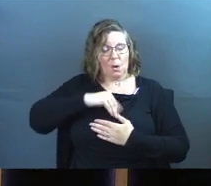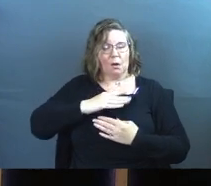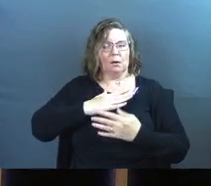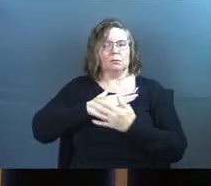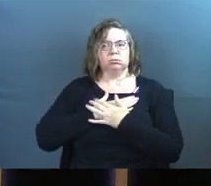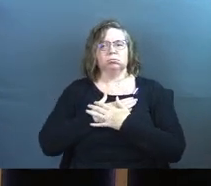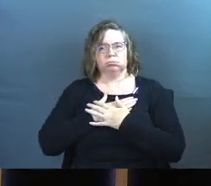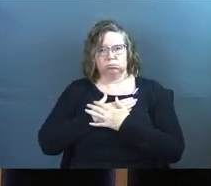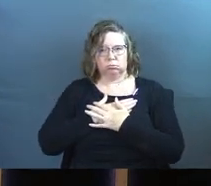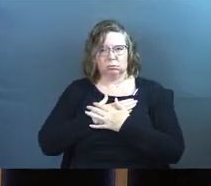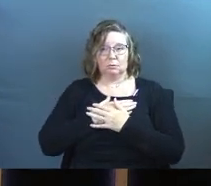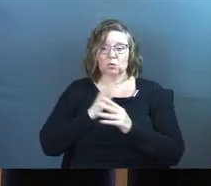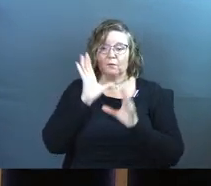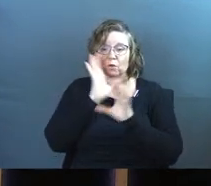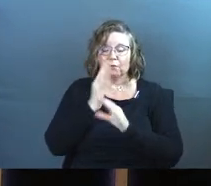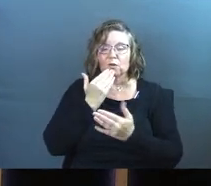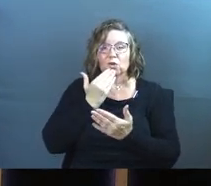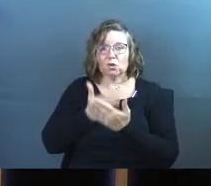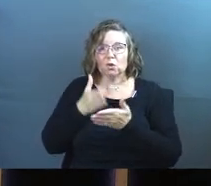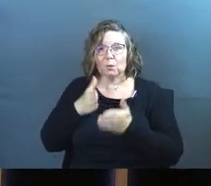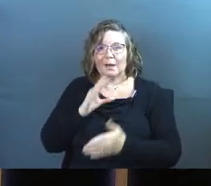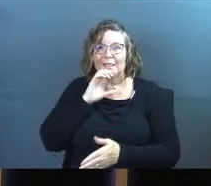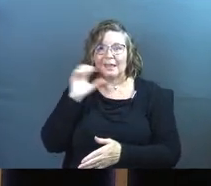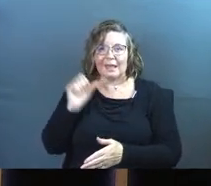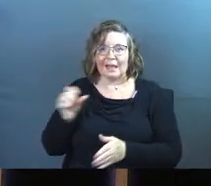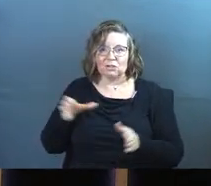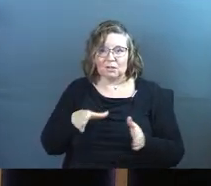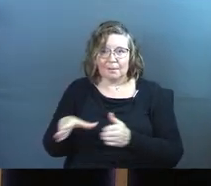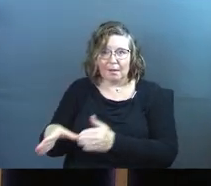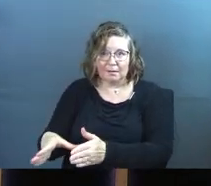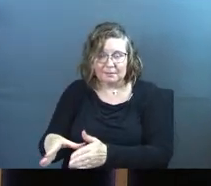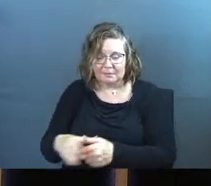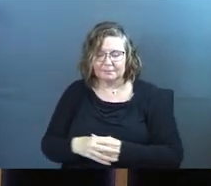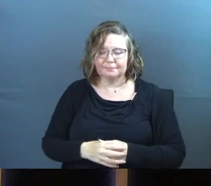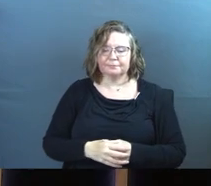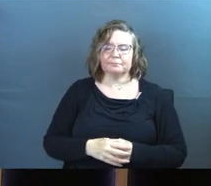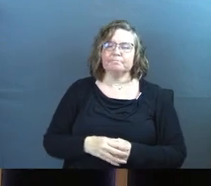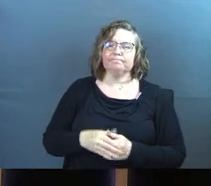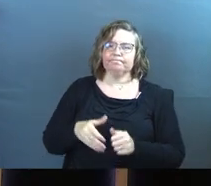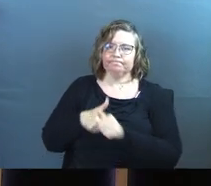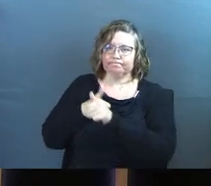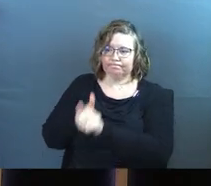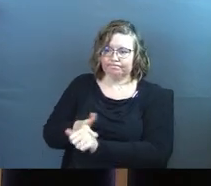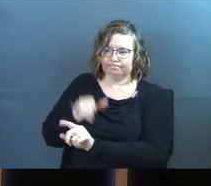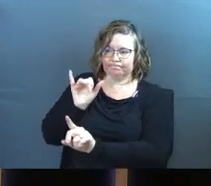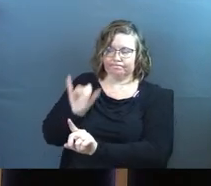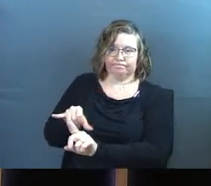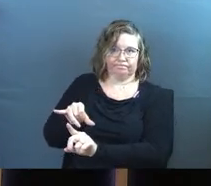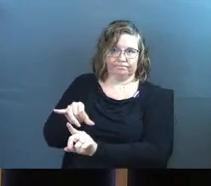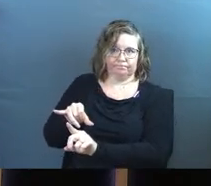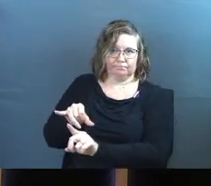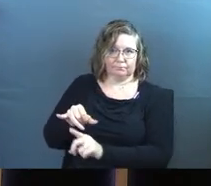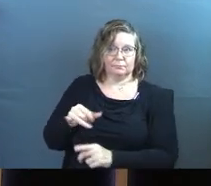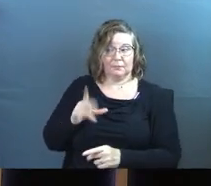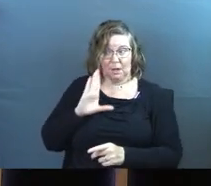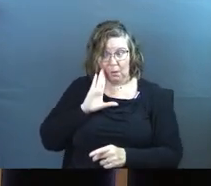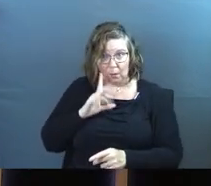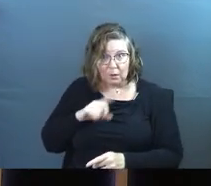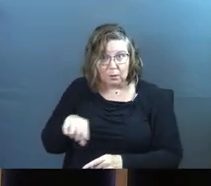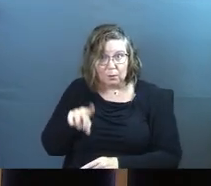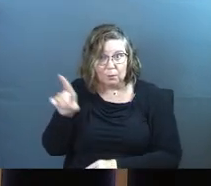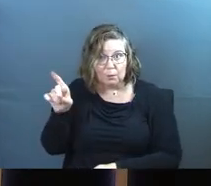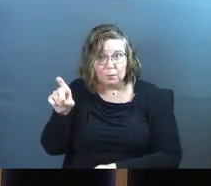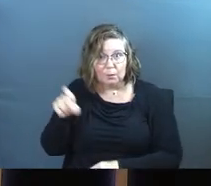You got to look for the good way. You got to look for the ancient paths and walk in those things. And will you?